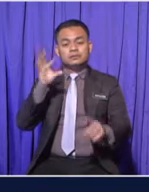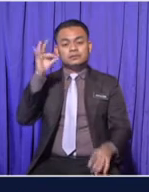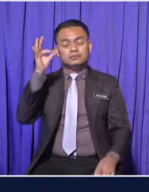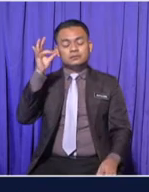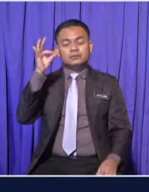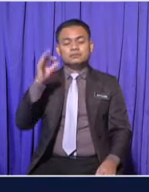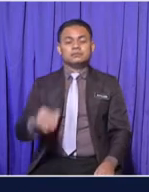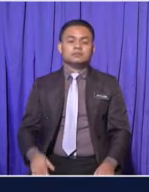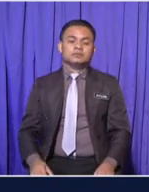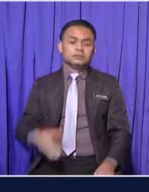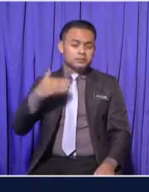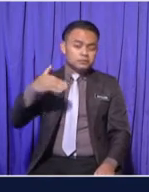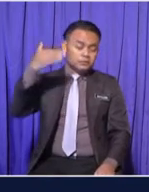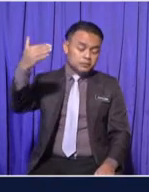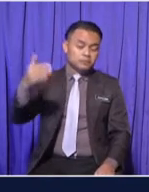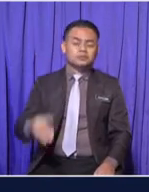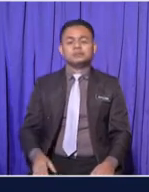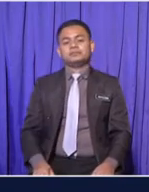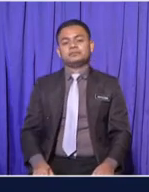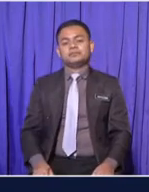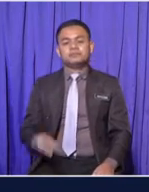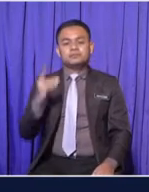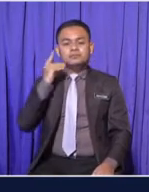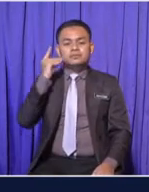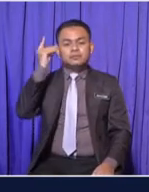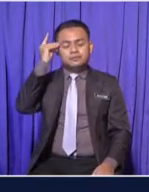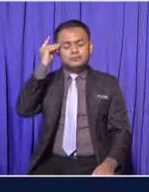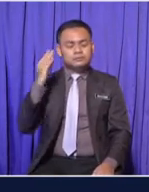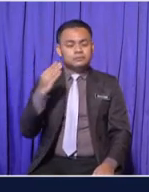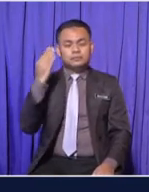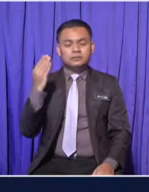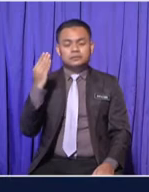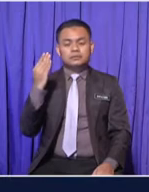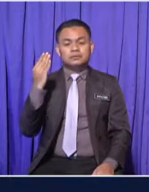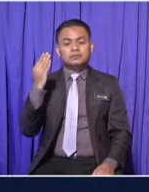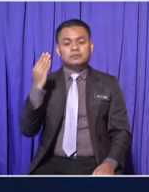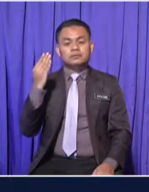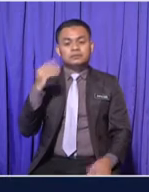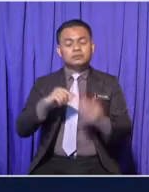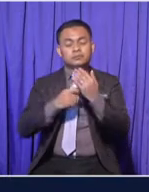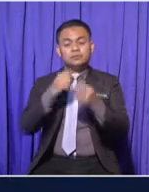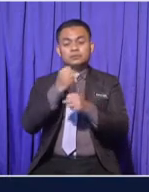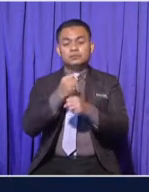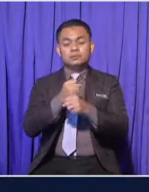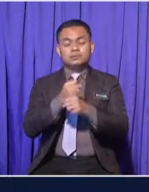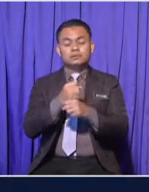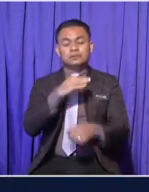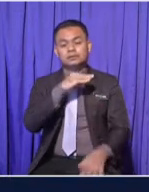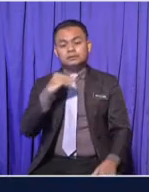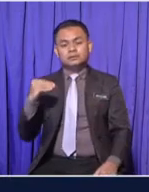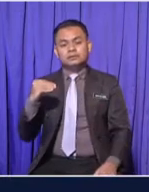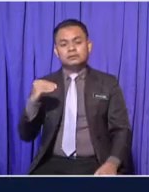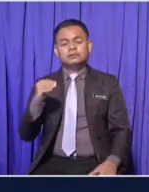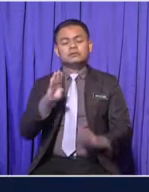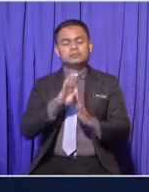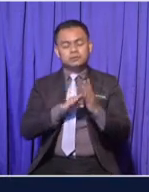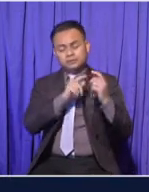onward Adults usually start working and become more